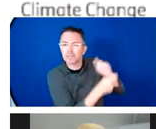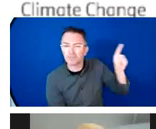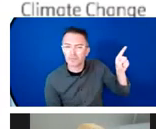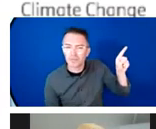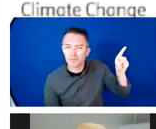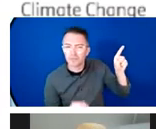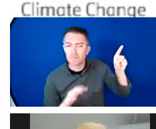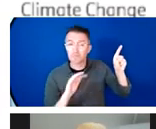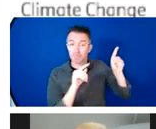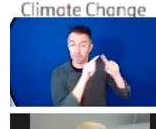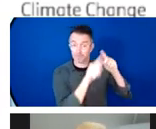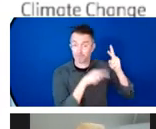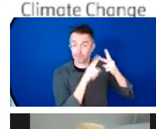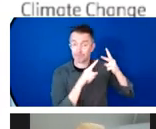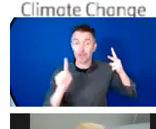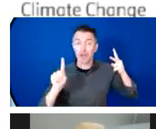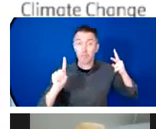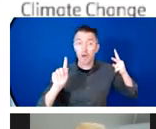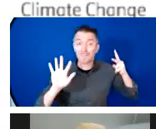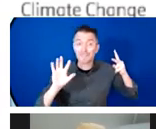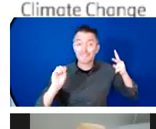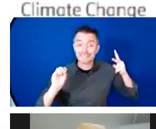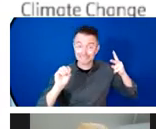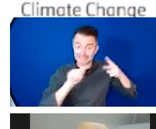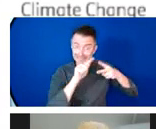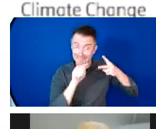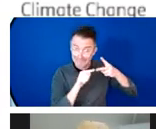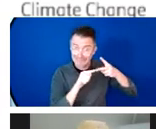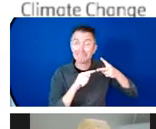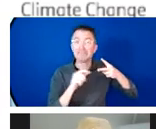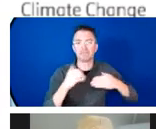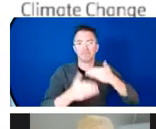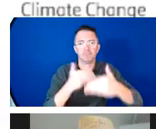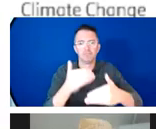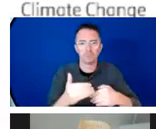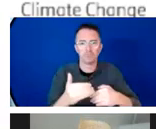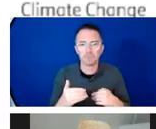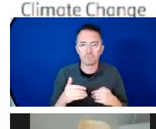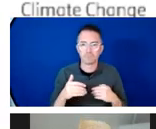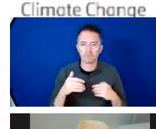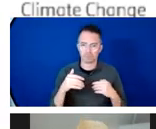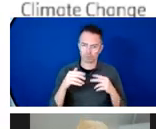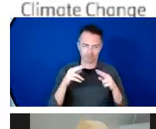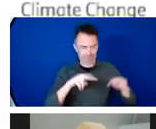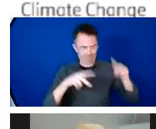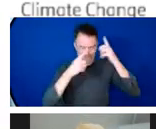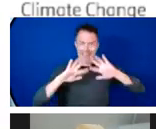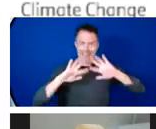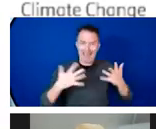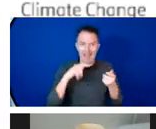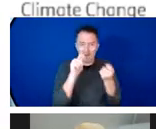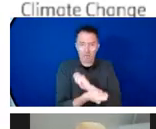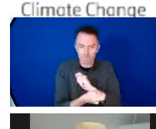Climate change affects us by leaving destructive effects on agriculture, fisheries